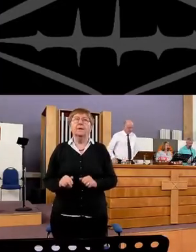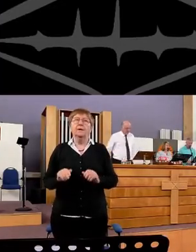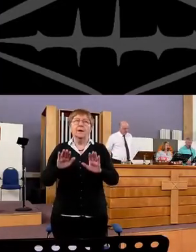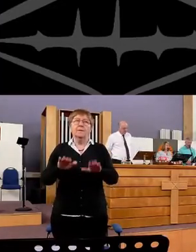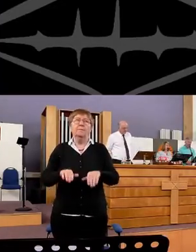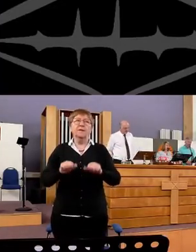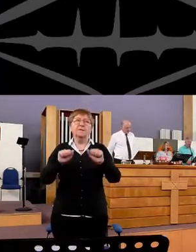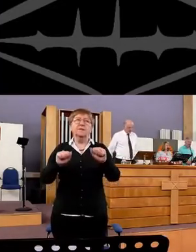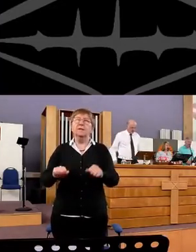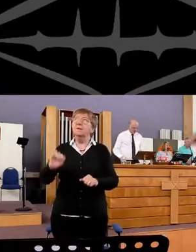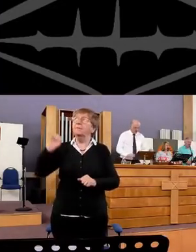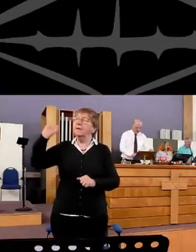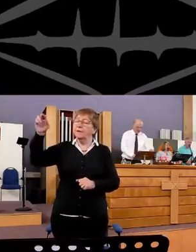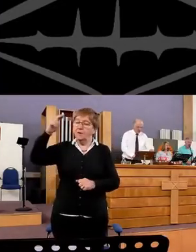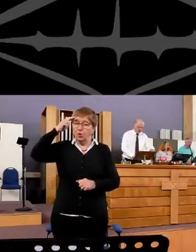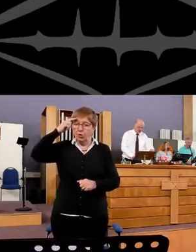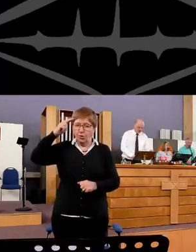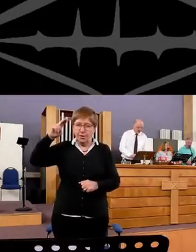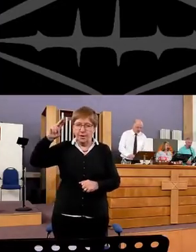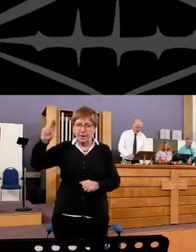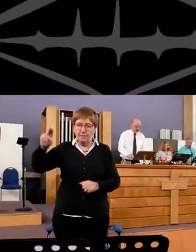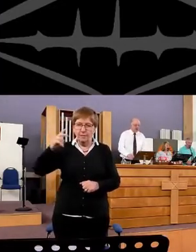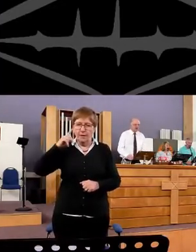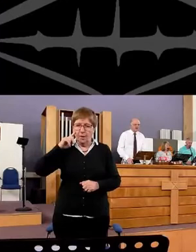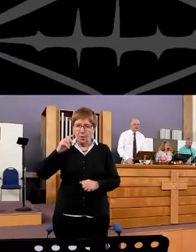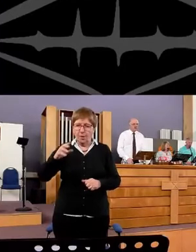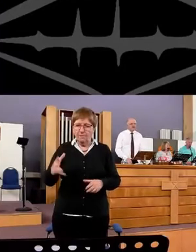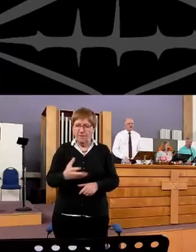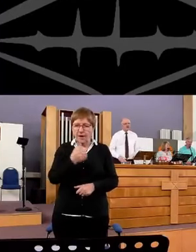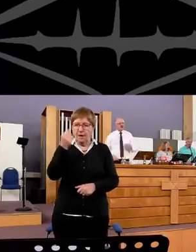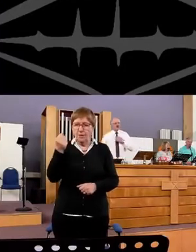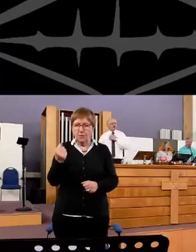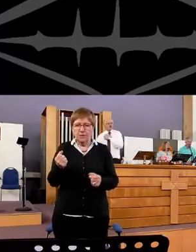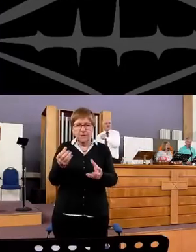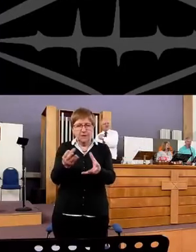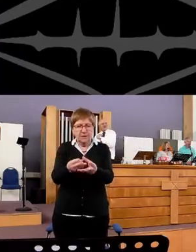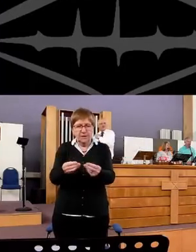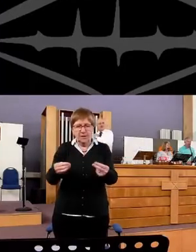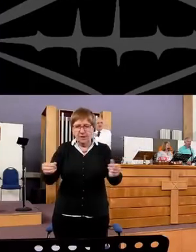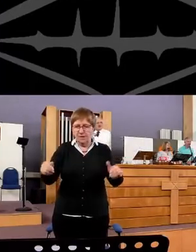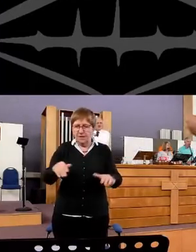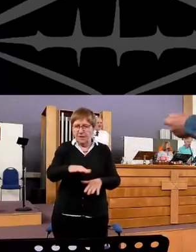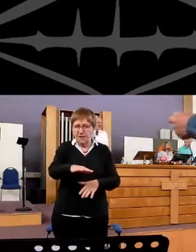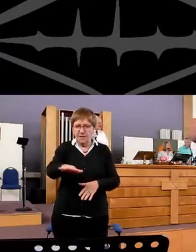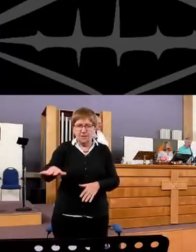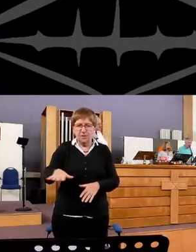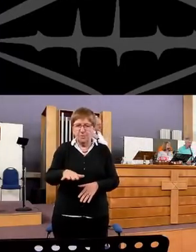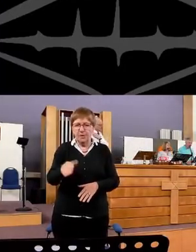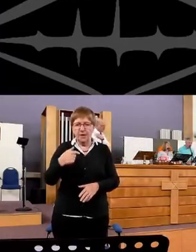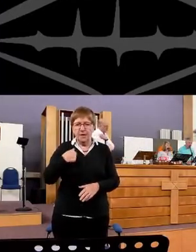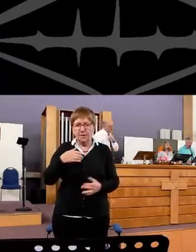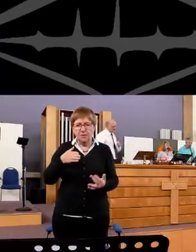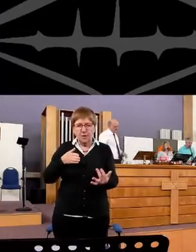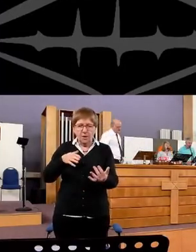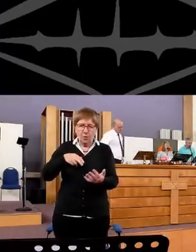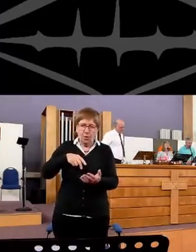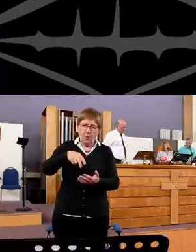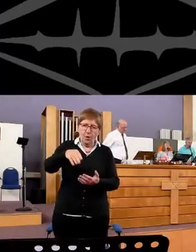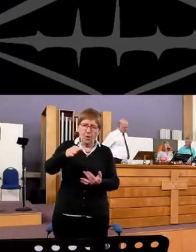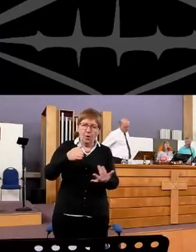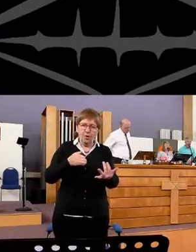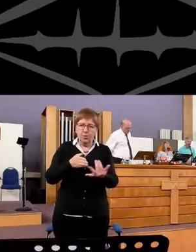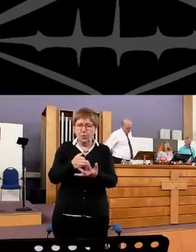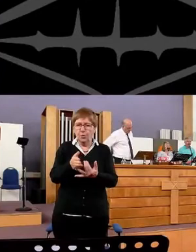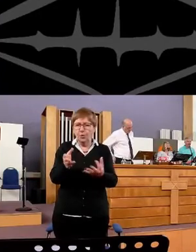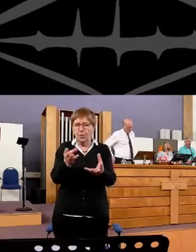Let's send me your name And come in the desert place Come